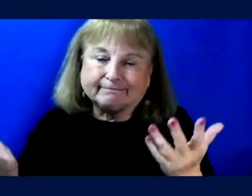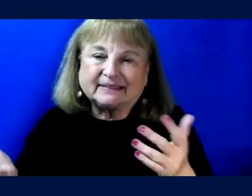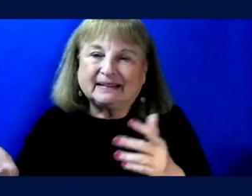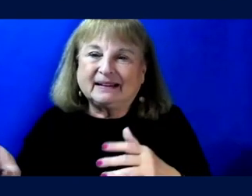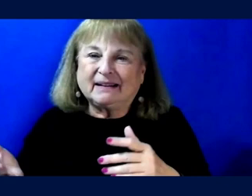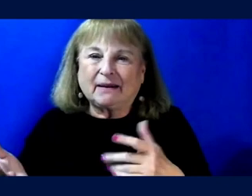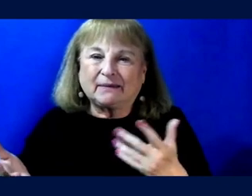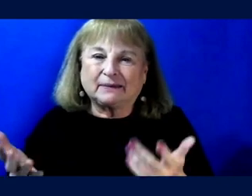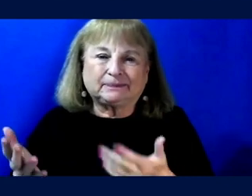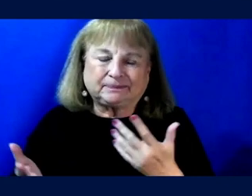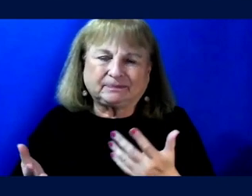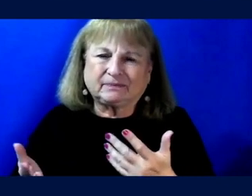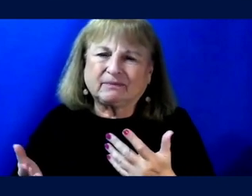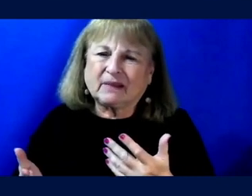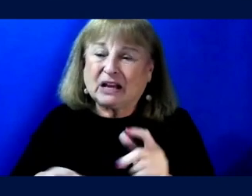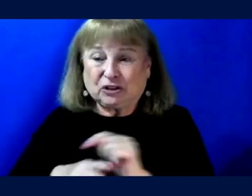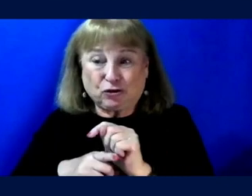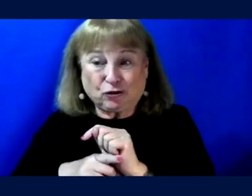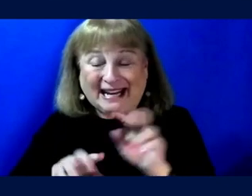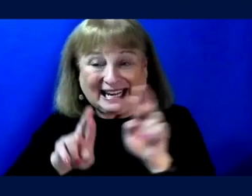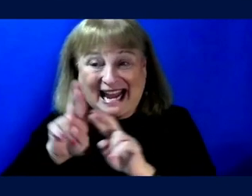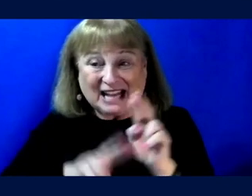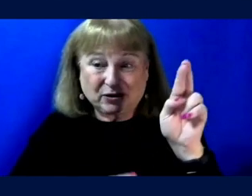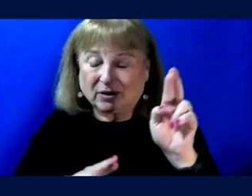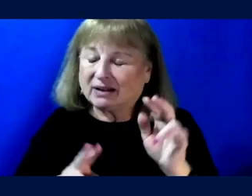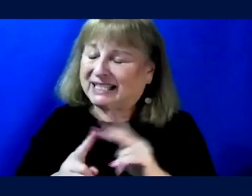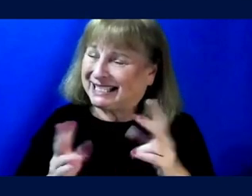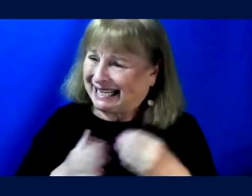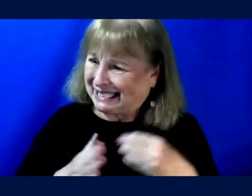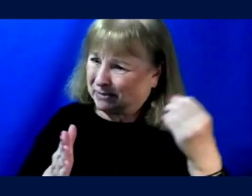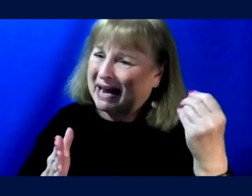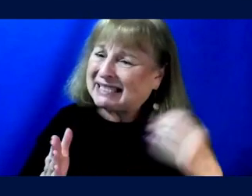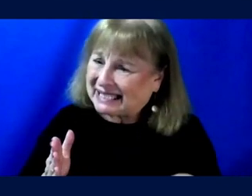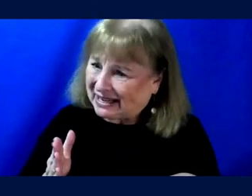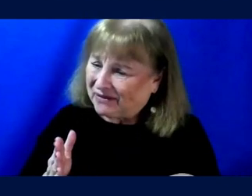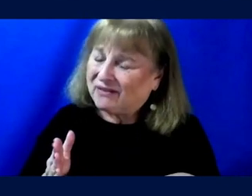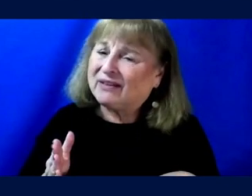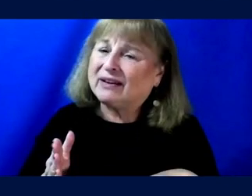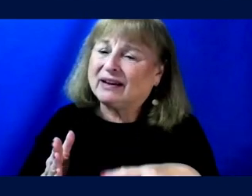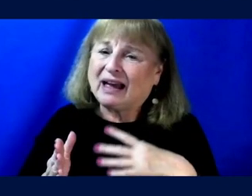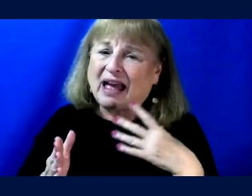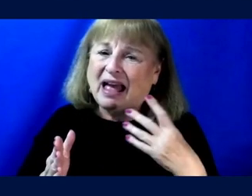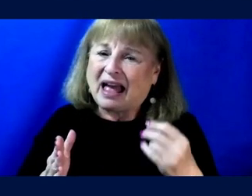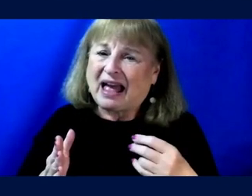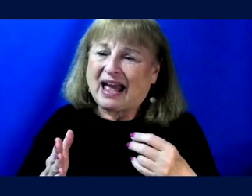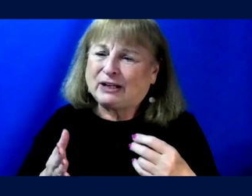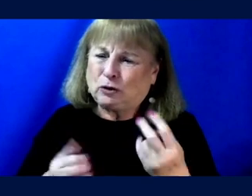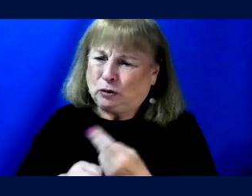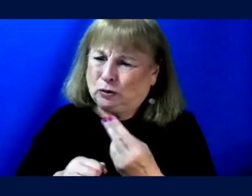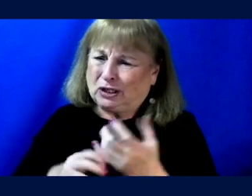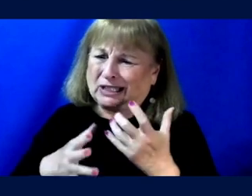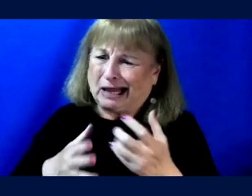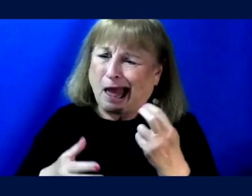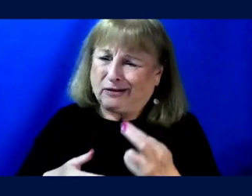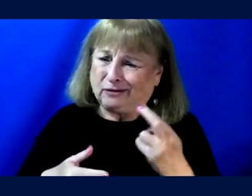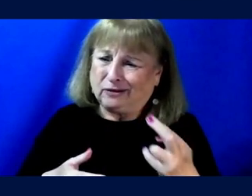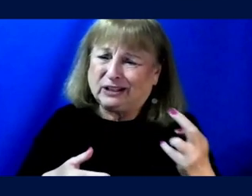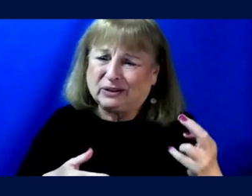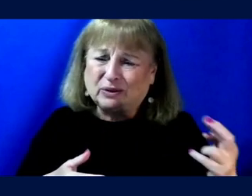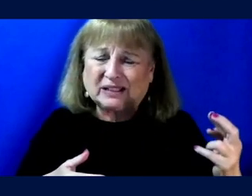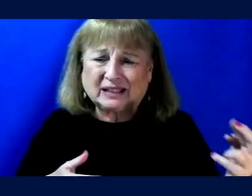selection limit. Training astronauts is extremely expensive and extremely resource intense. So